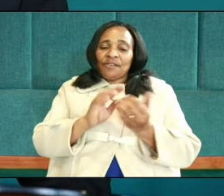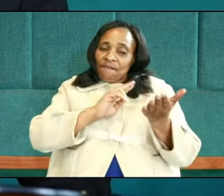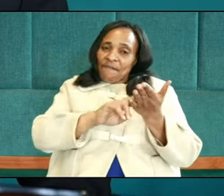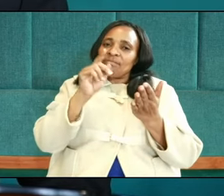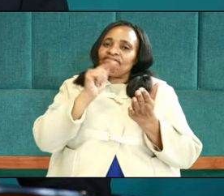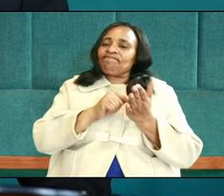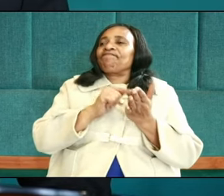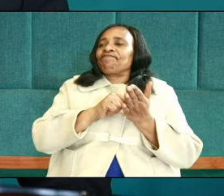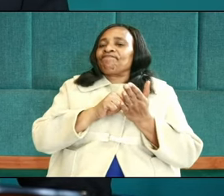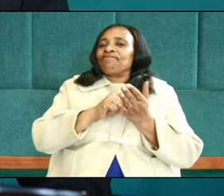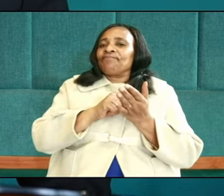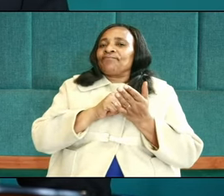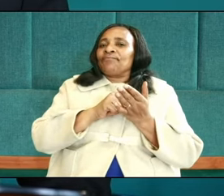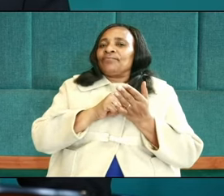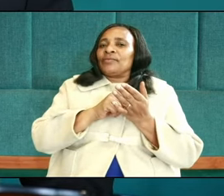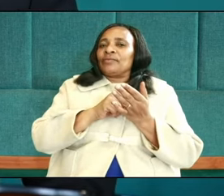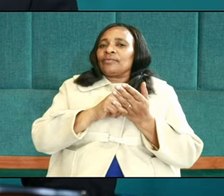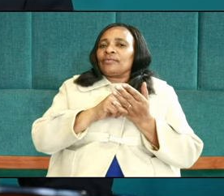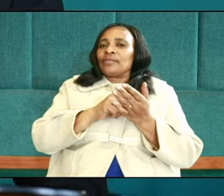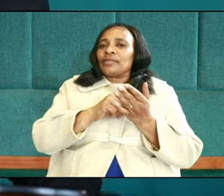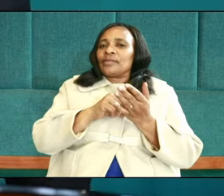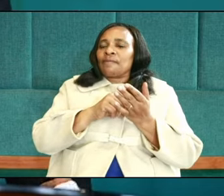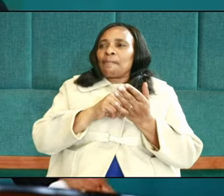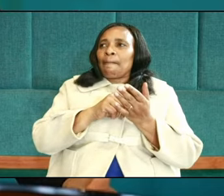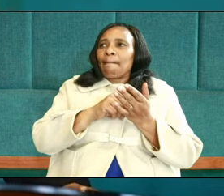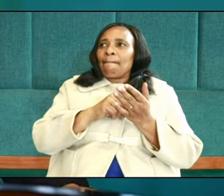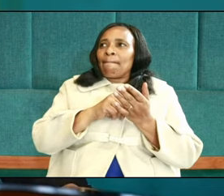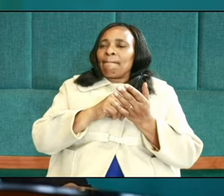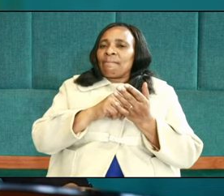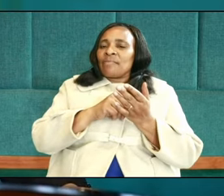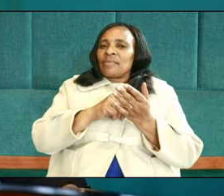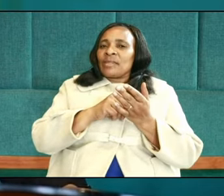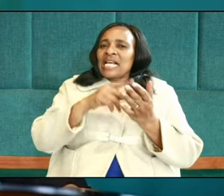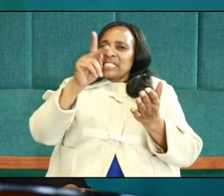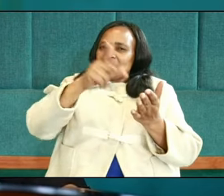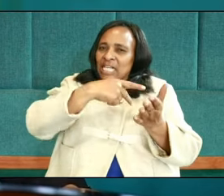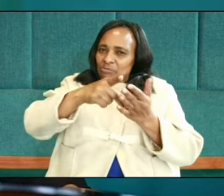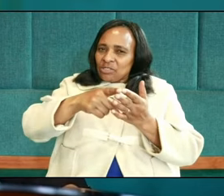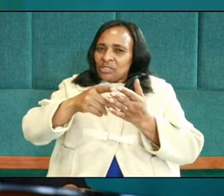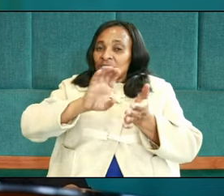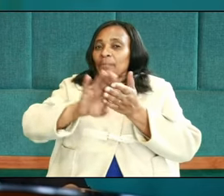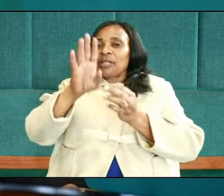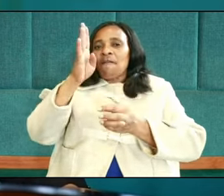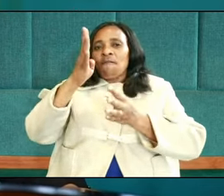of Psalm 44,